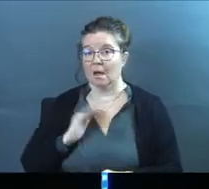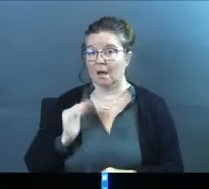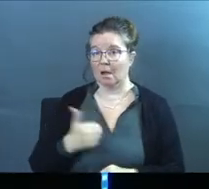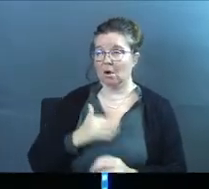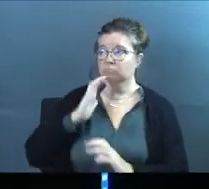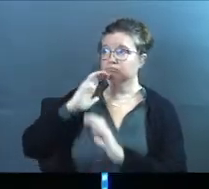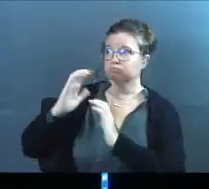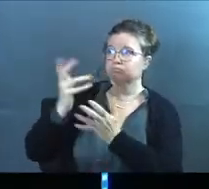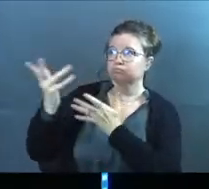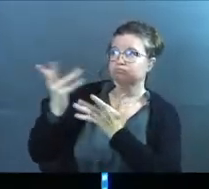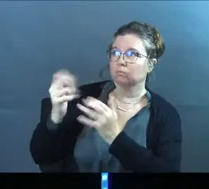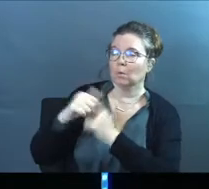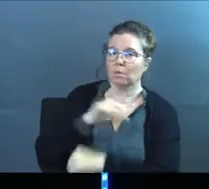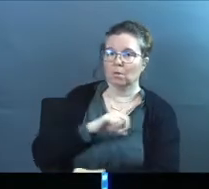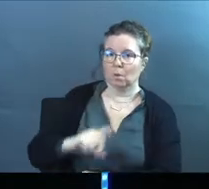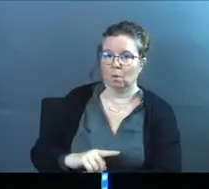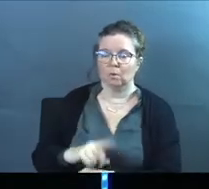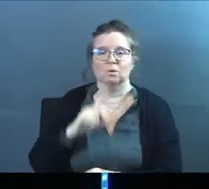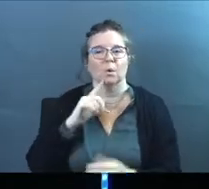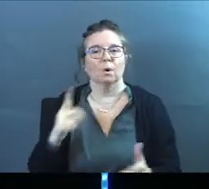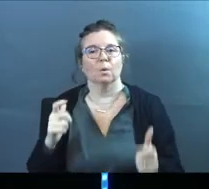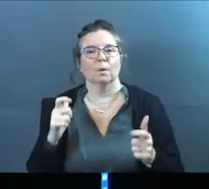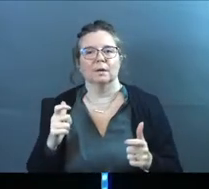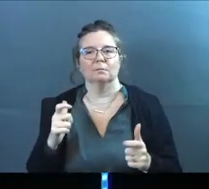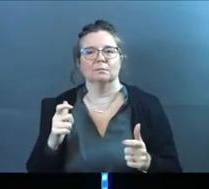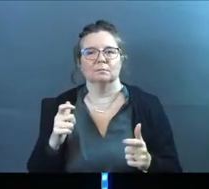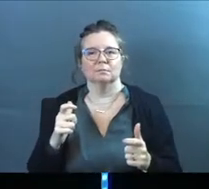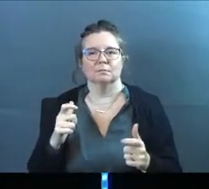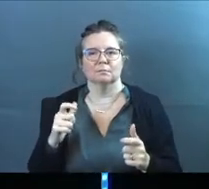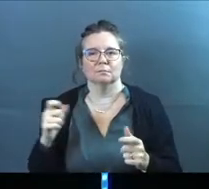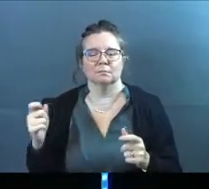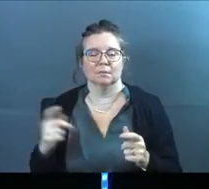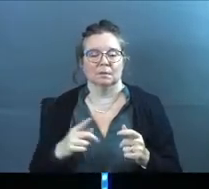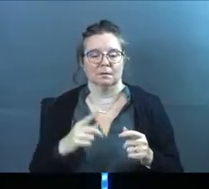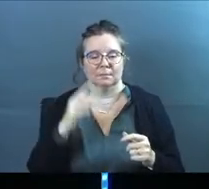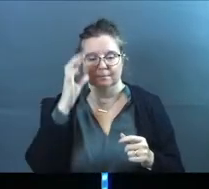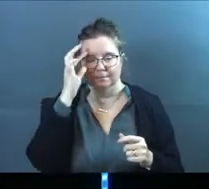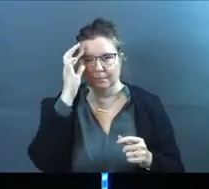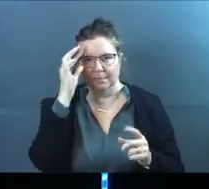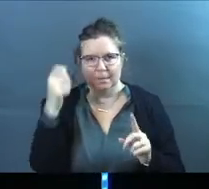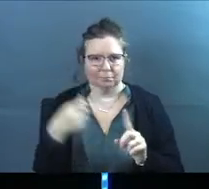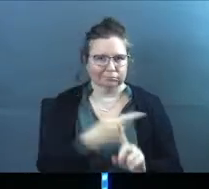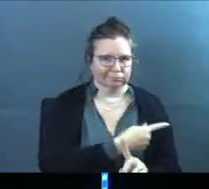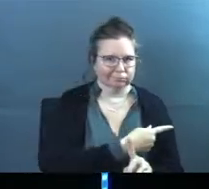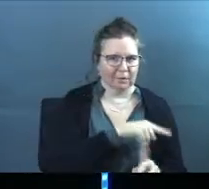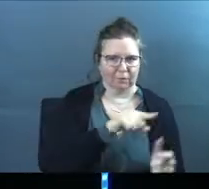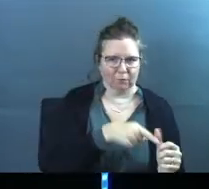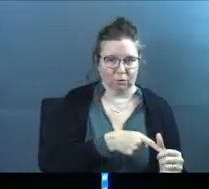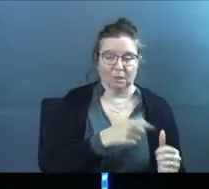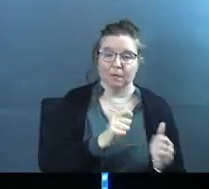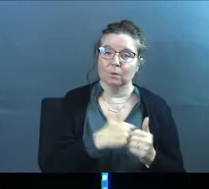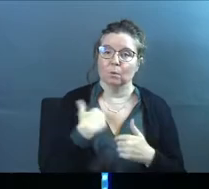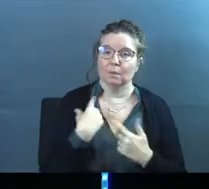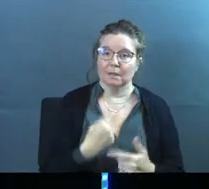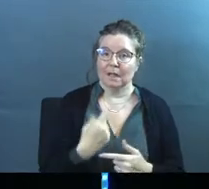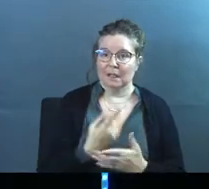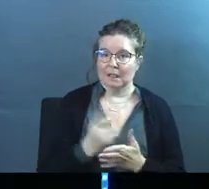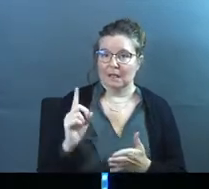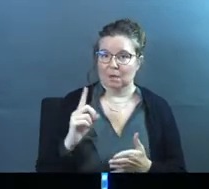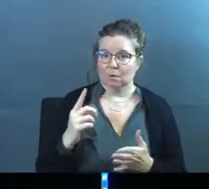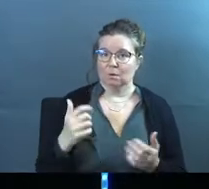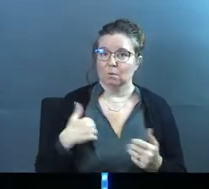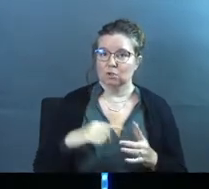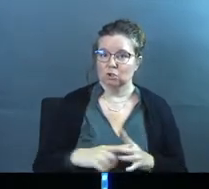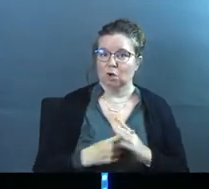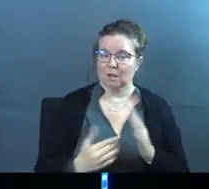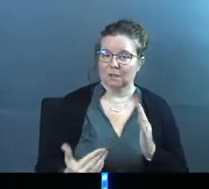our conversations with the Lord. So real quick, just circling back, or going to something else, and we'll circle back around. If you've been with us last week, if were with us